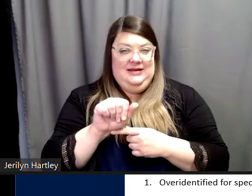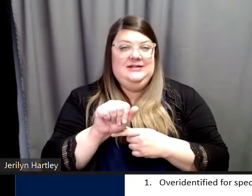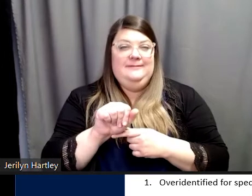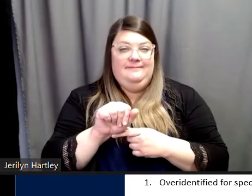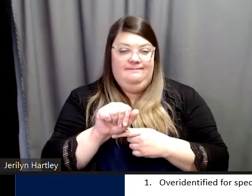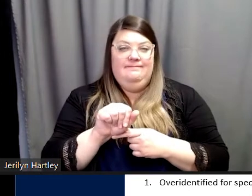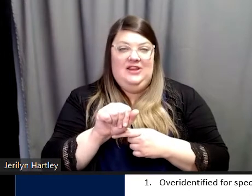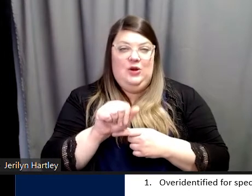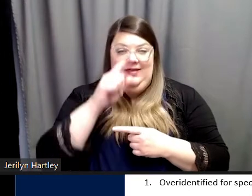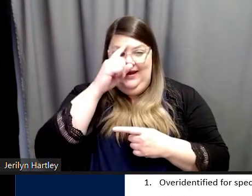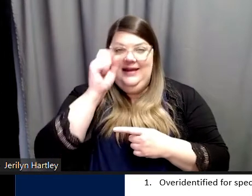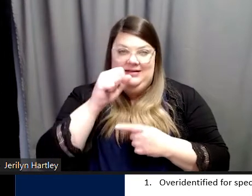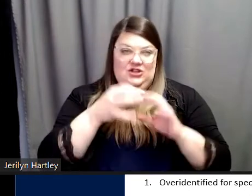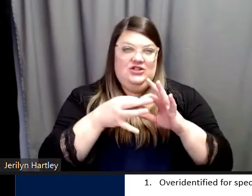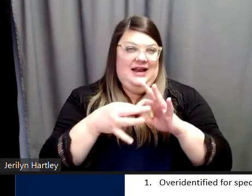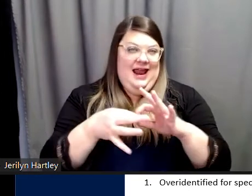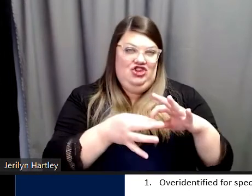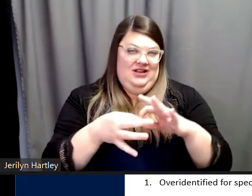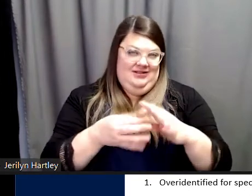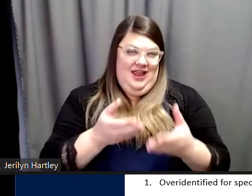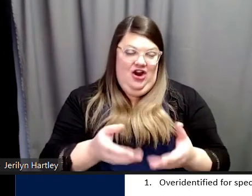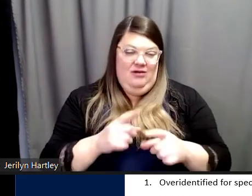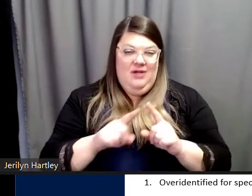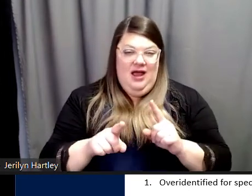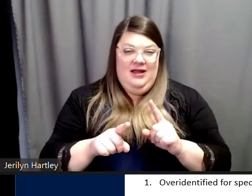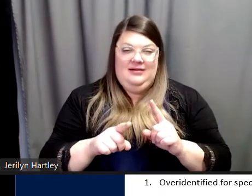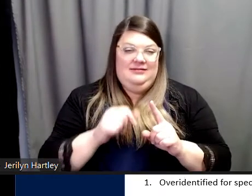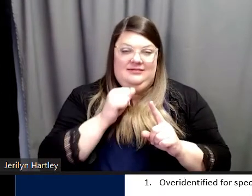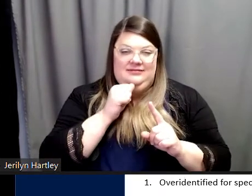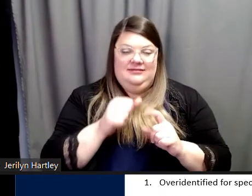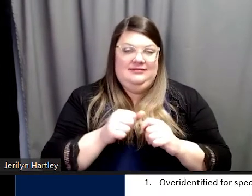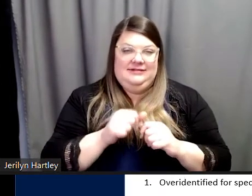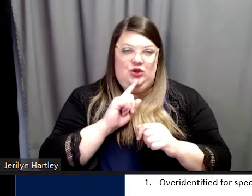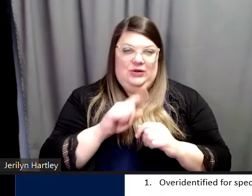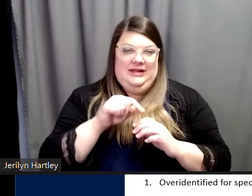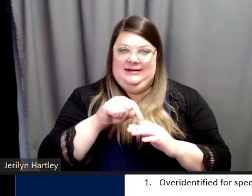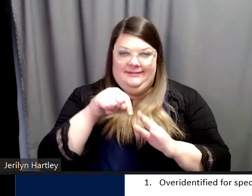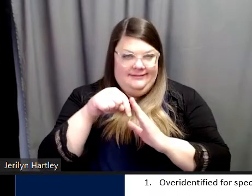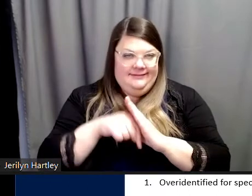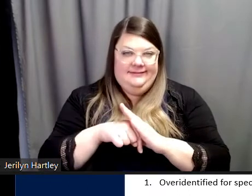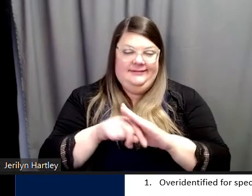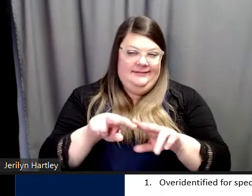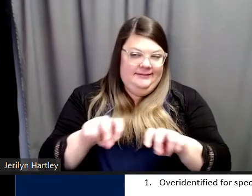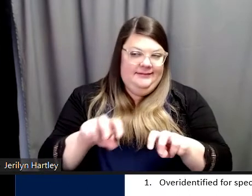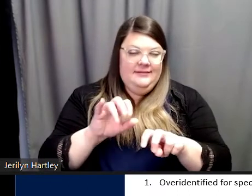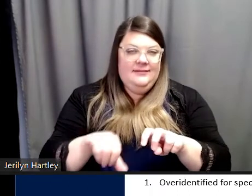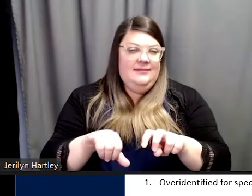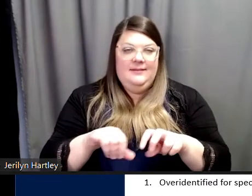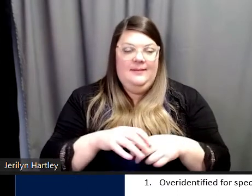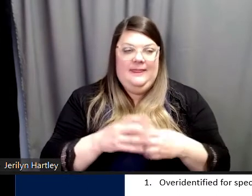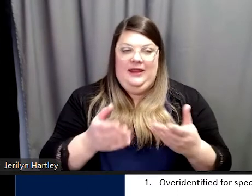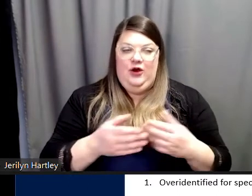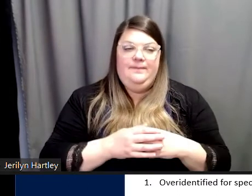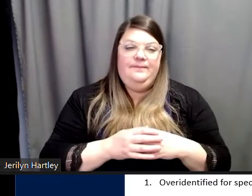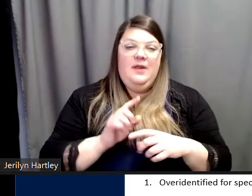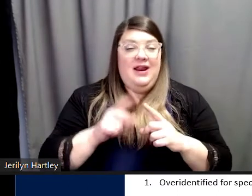there is certainly a connection there, although I didn't really delve into it here. I have seen